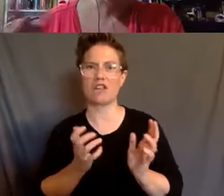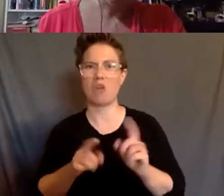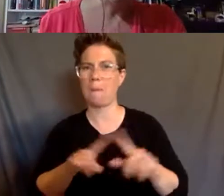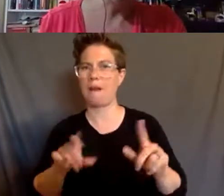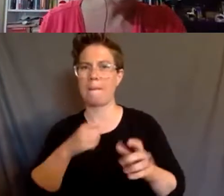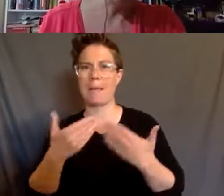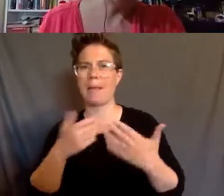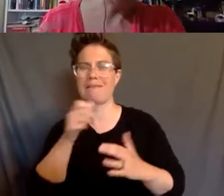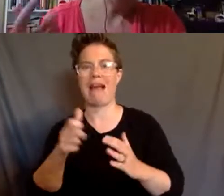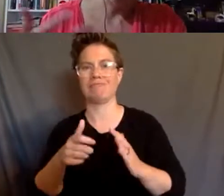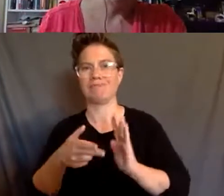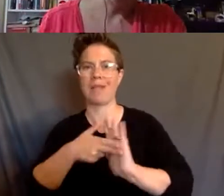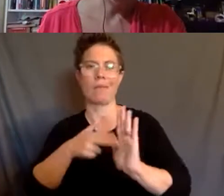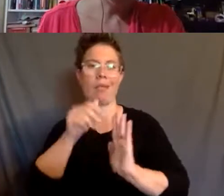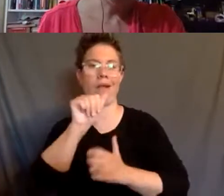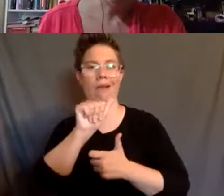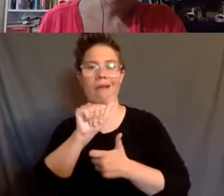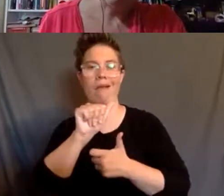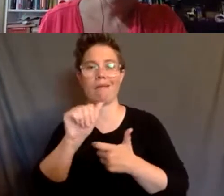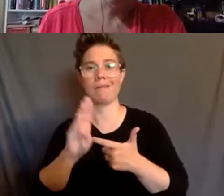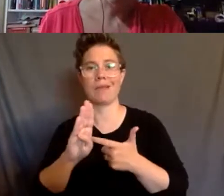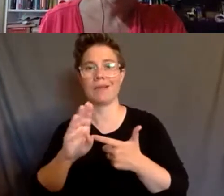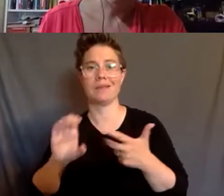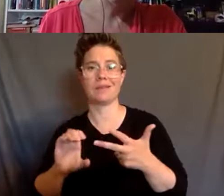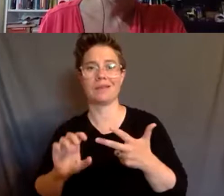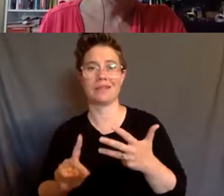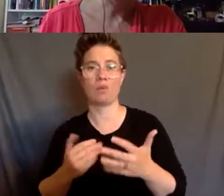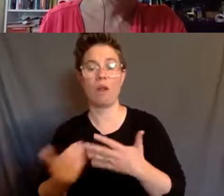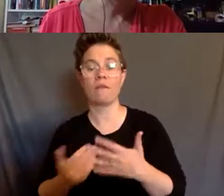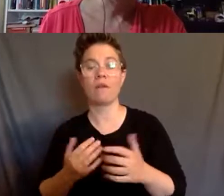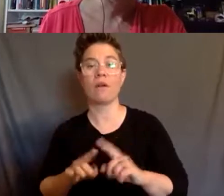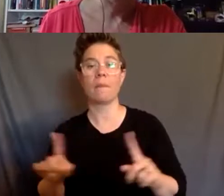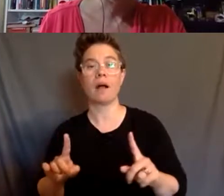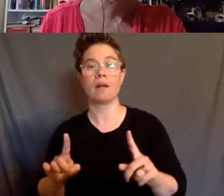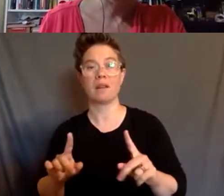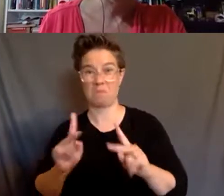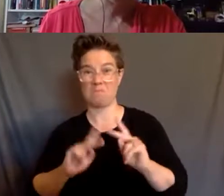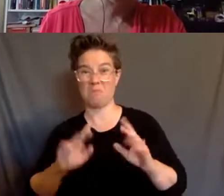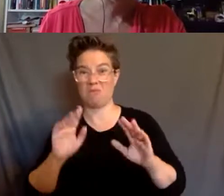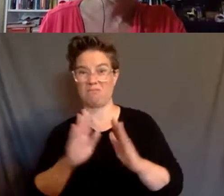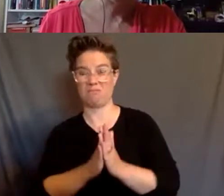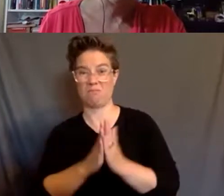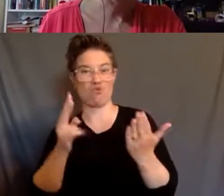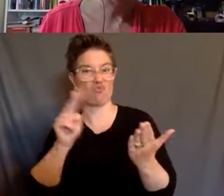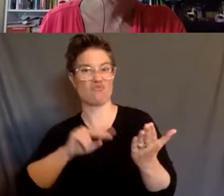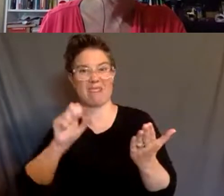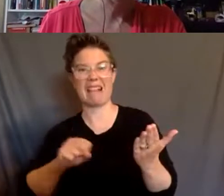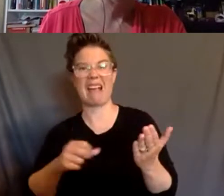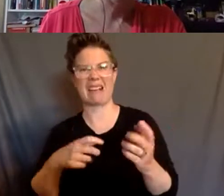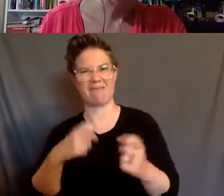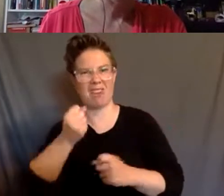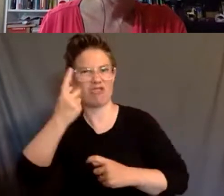you know, A or B or C, but, um, people can kind of see them, uh, in the book and in this kind of analysis.